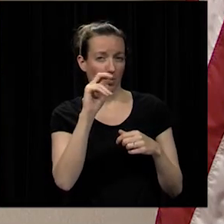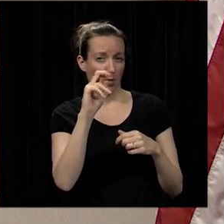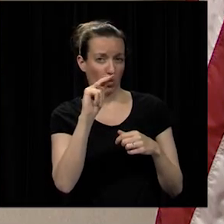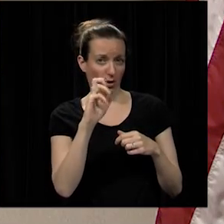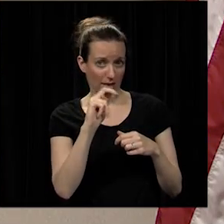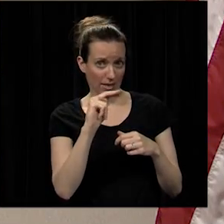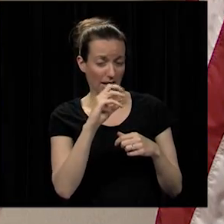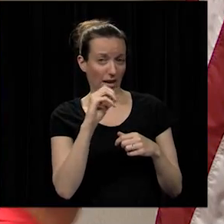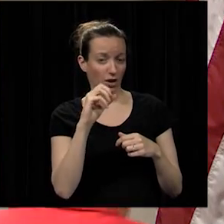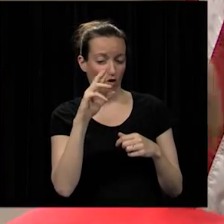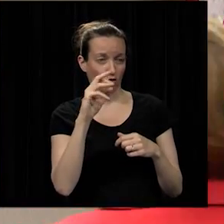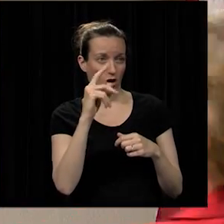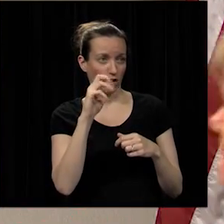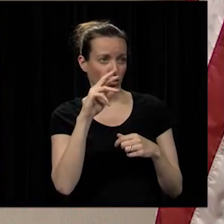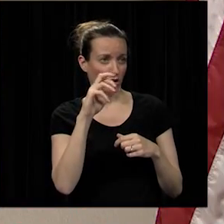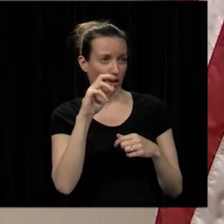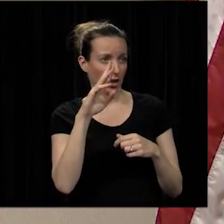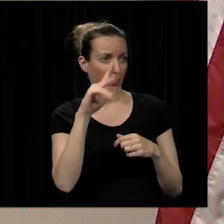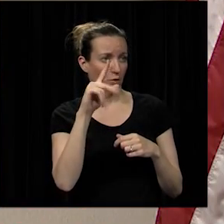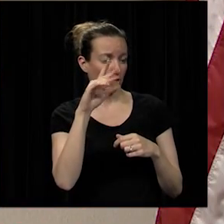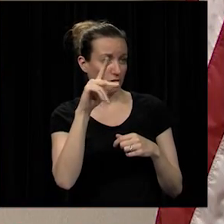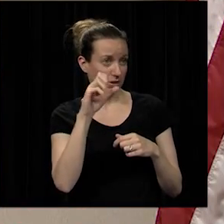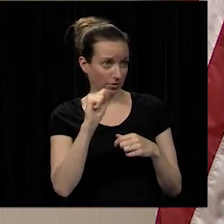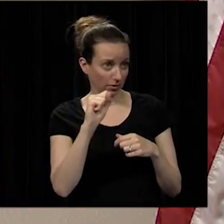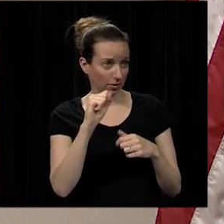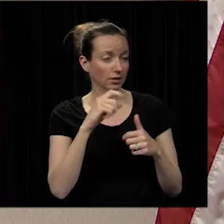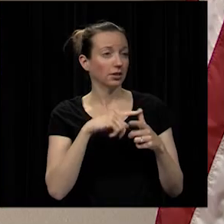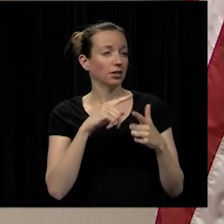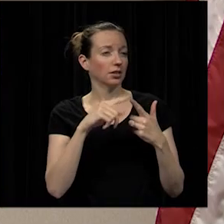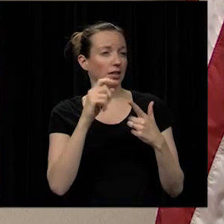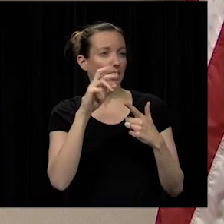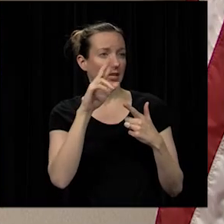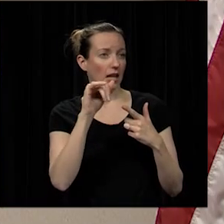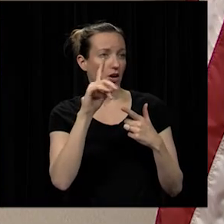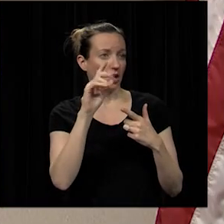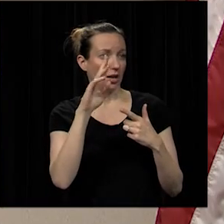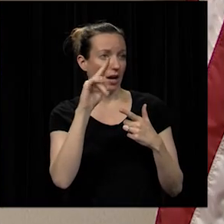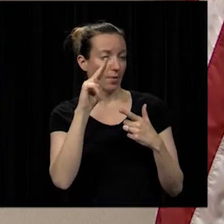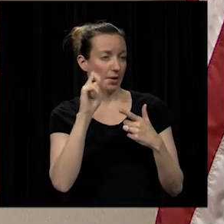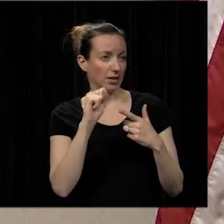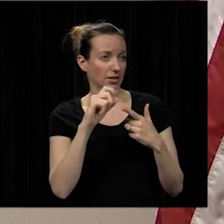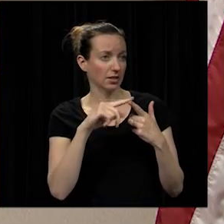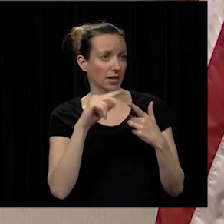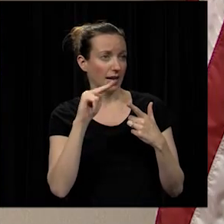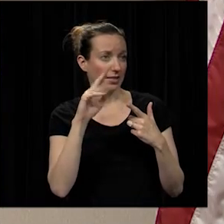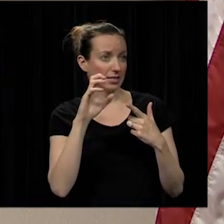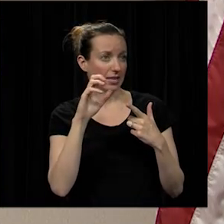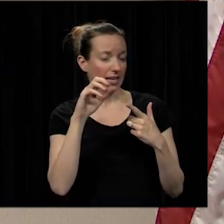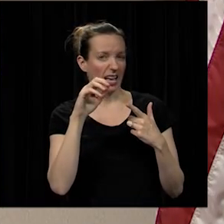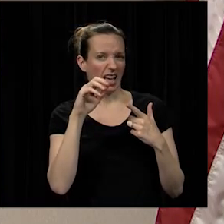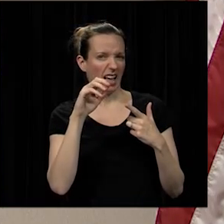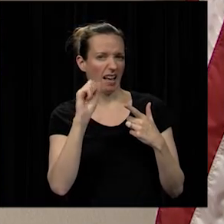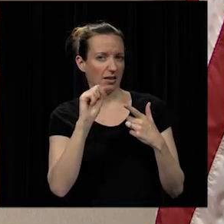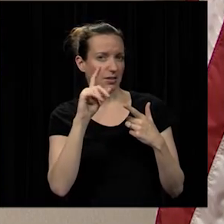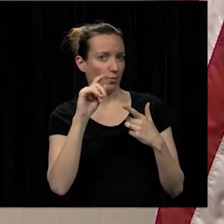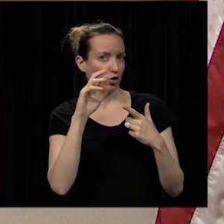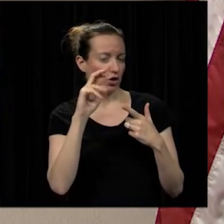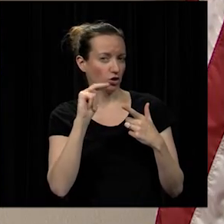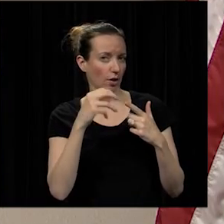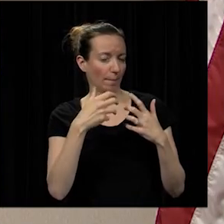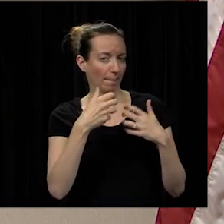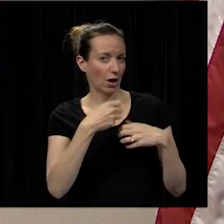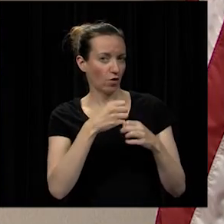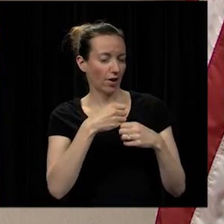from the casey chapter of the national tooling and machining association gary dobbins from ncs precision manufacturing ron